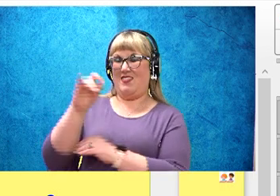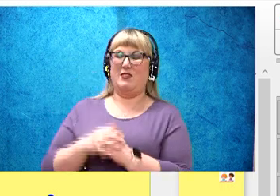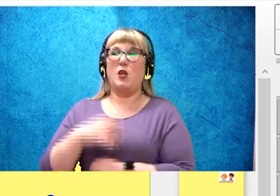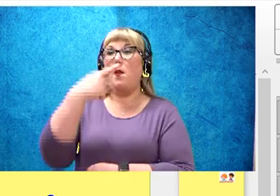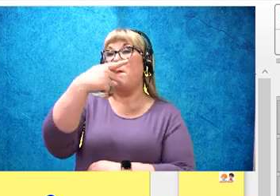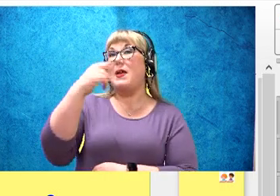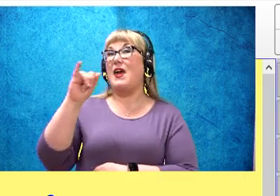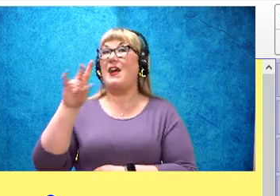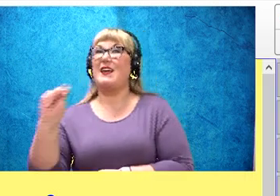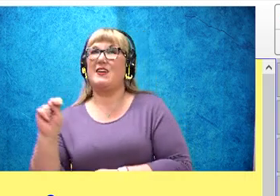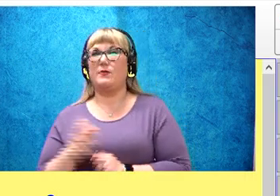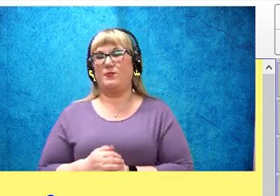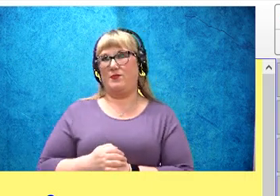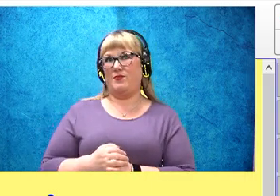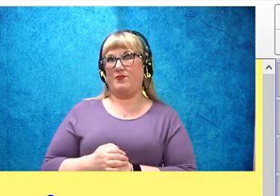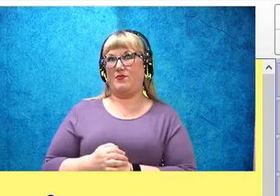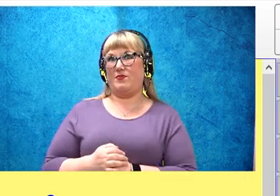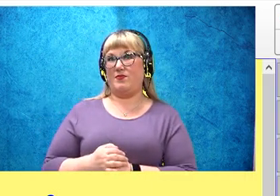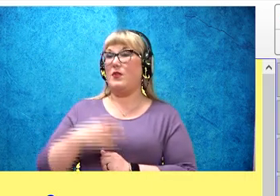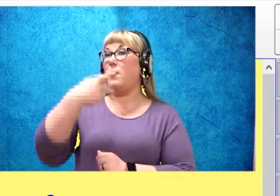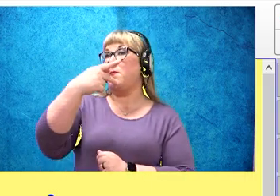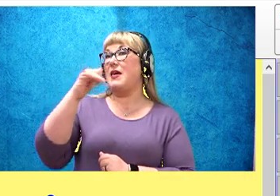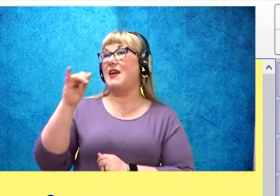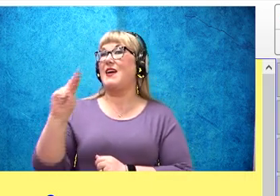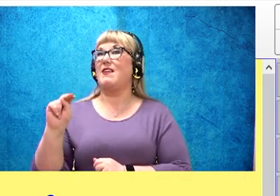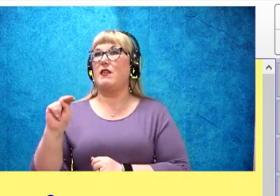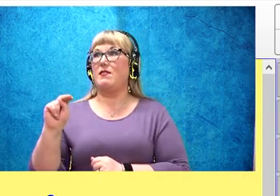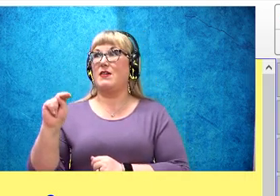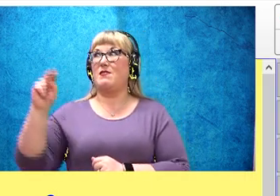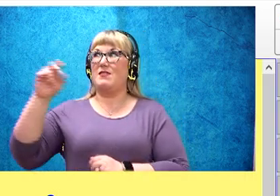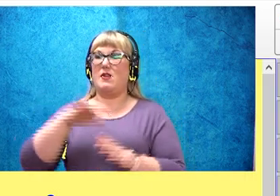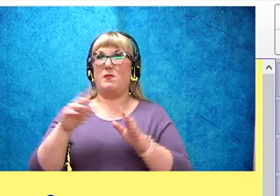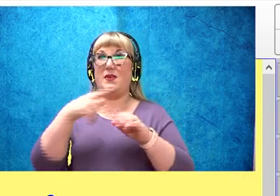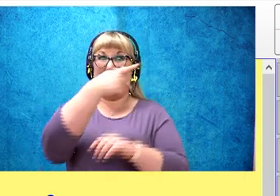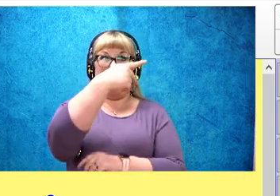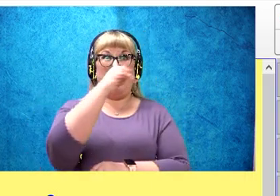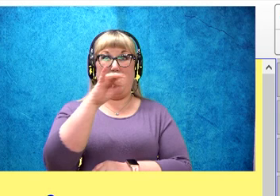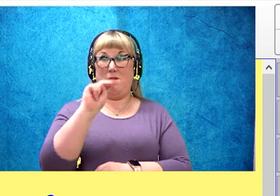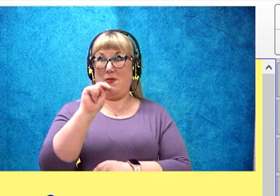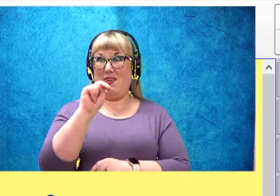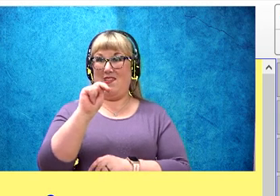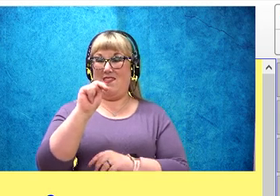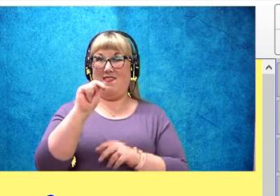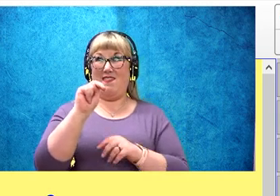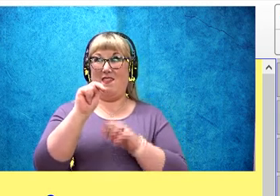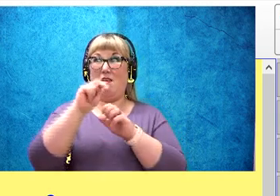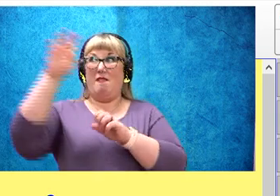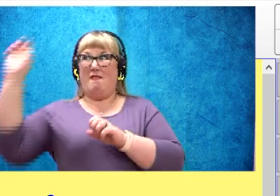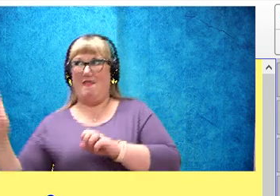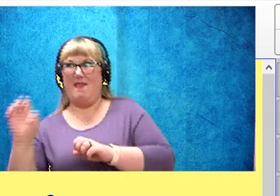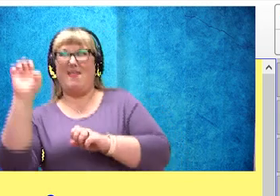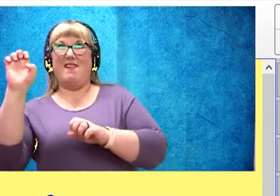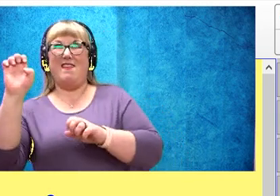But look, Magic E comes along and turns pen into pine.